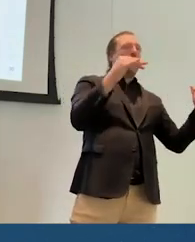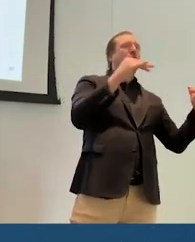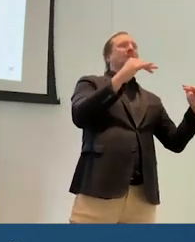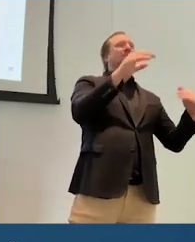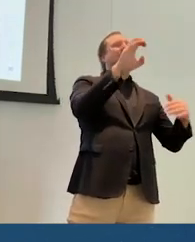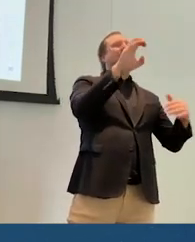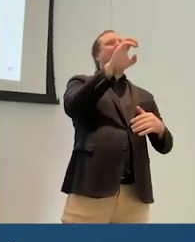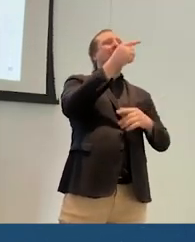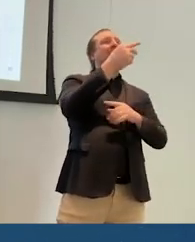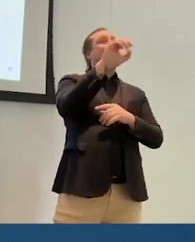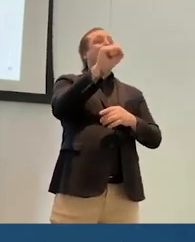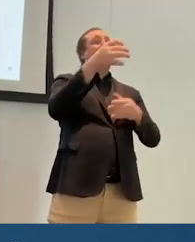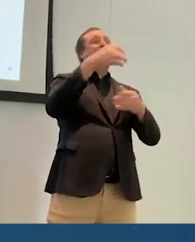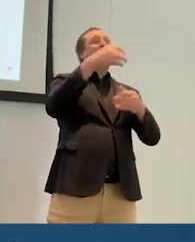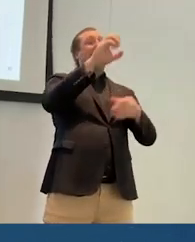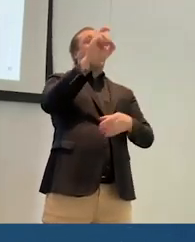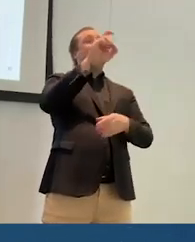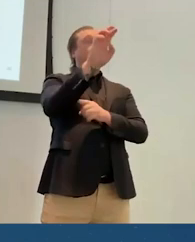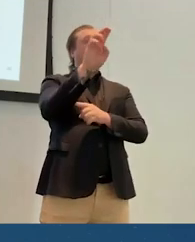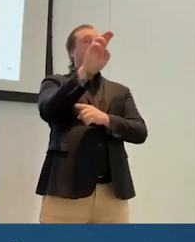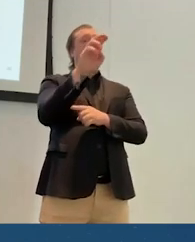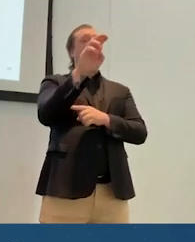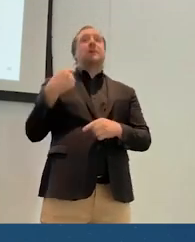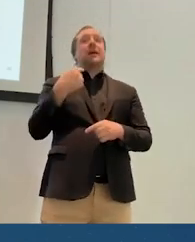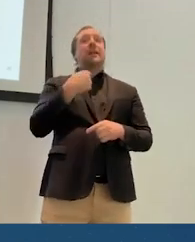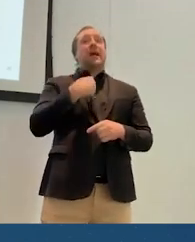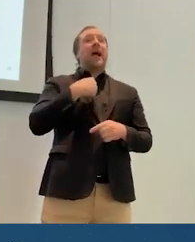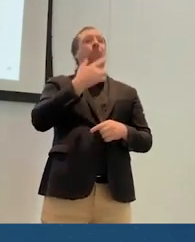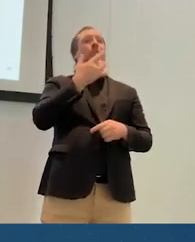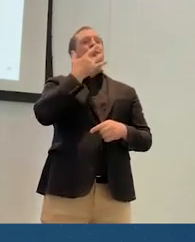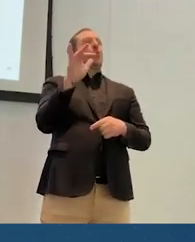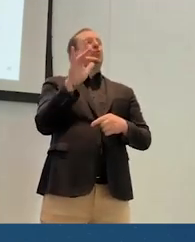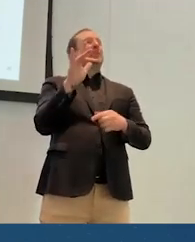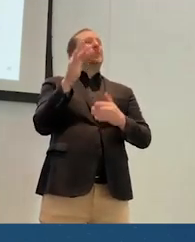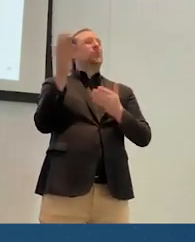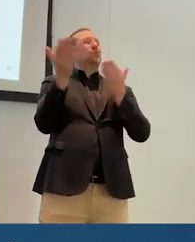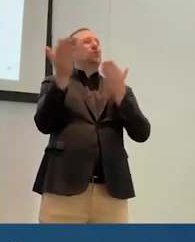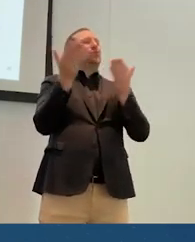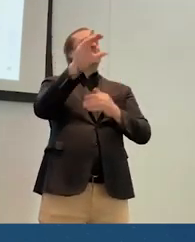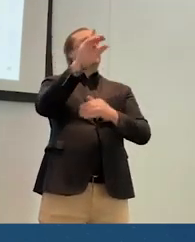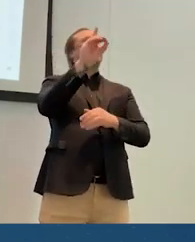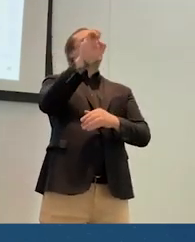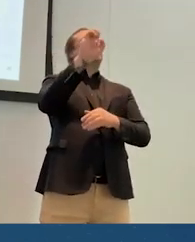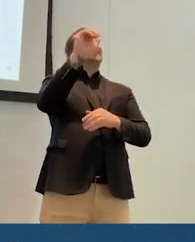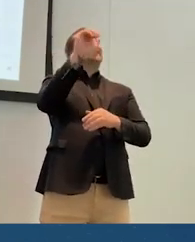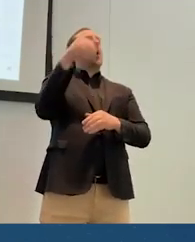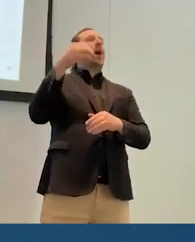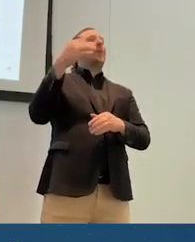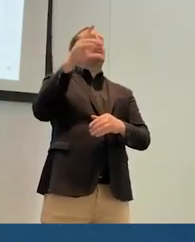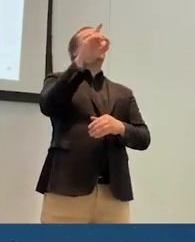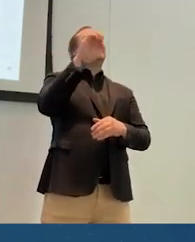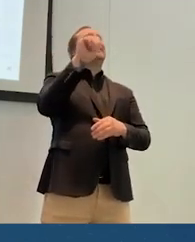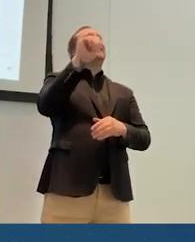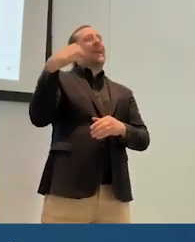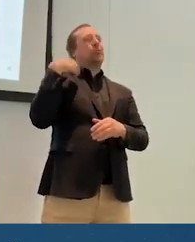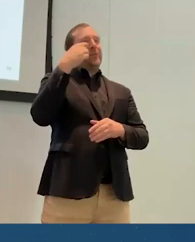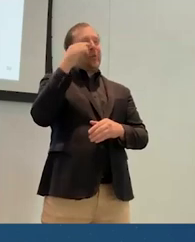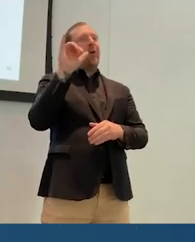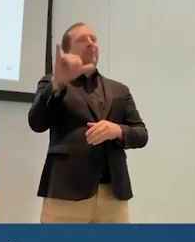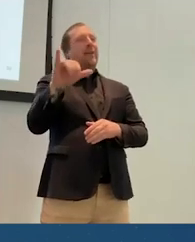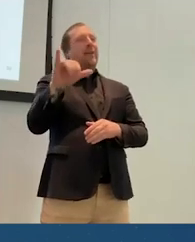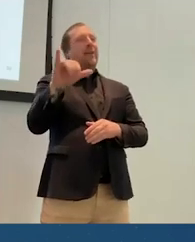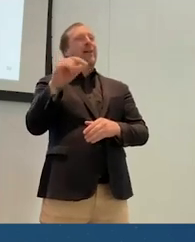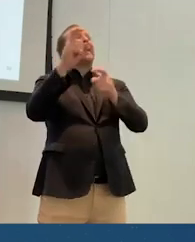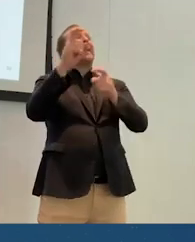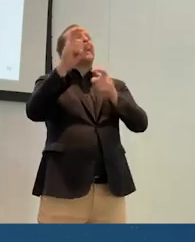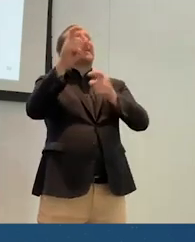ethics in XR. We also, I was fortunate enough to serve as the DEIA chair on that, and Shuri gave a wonderful keynote on the importance